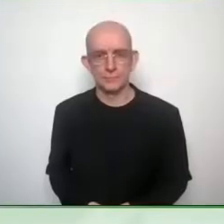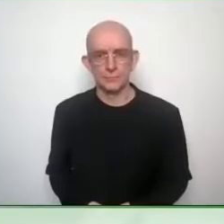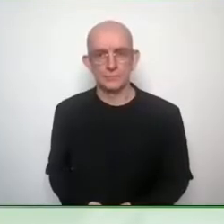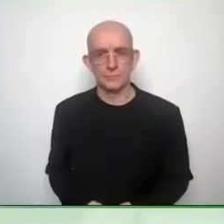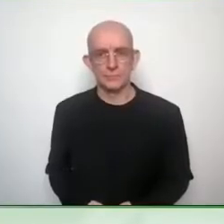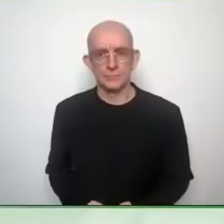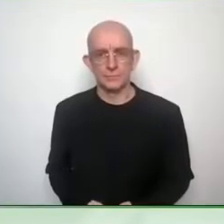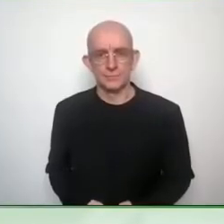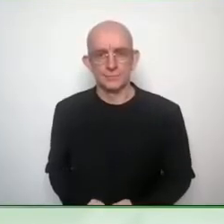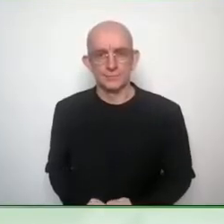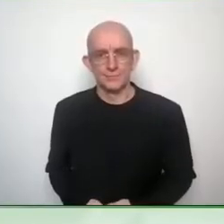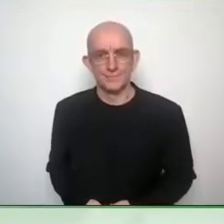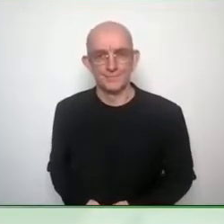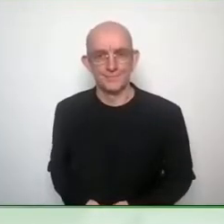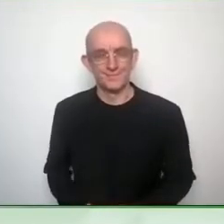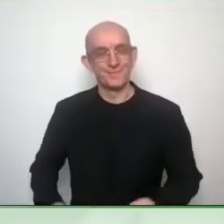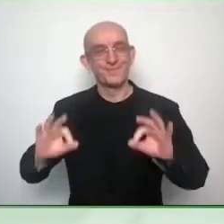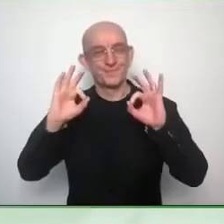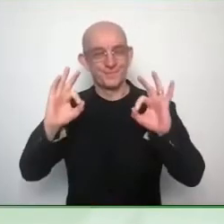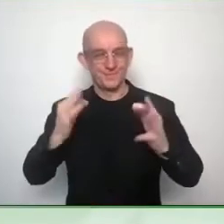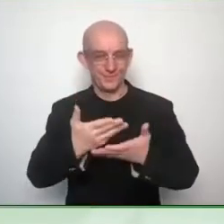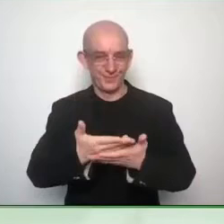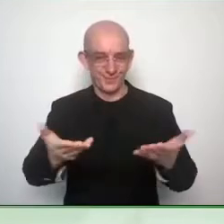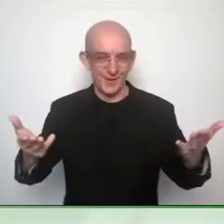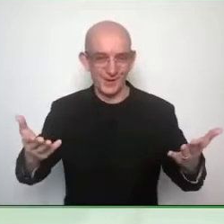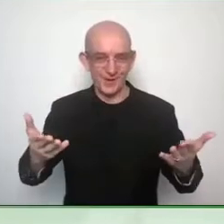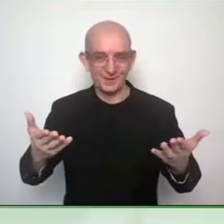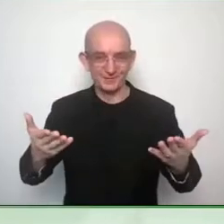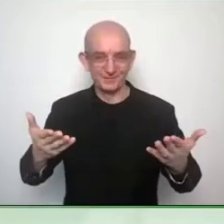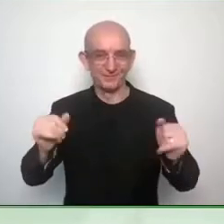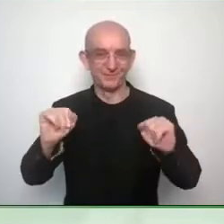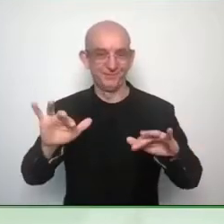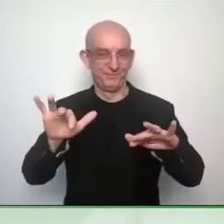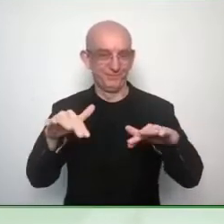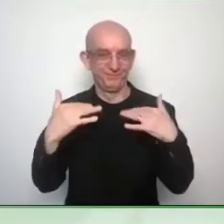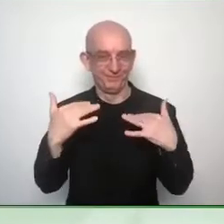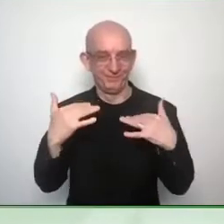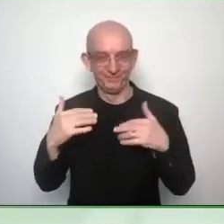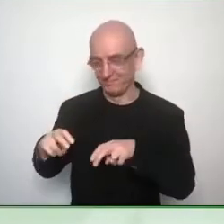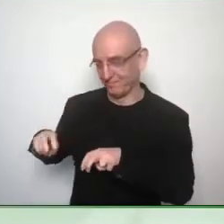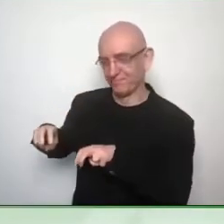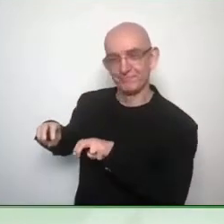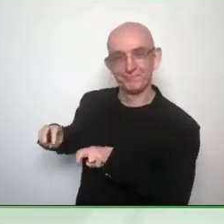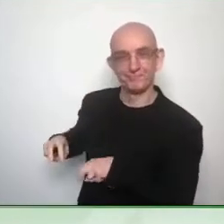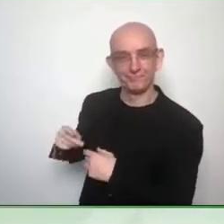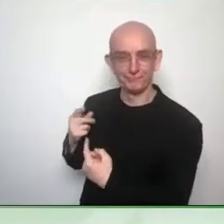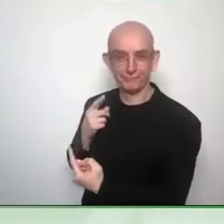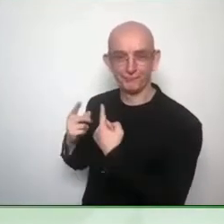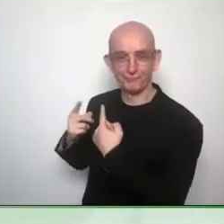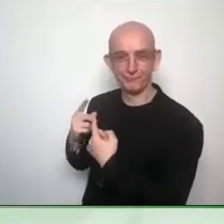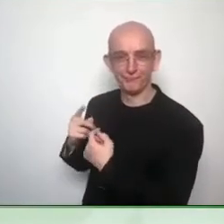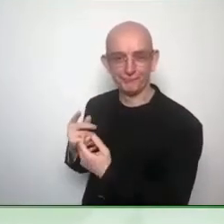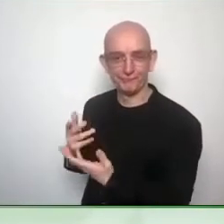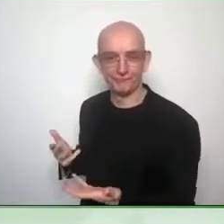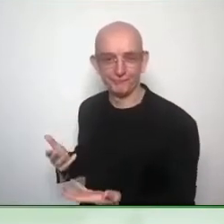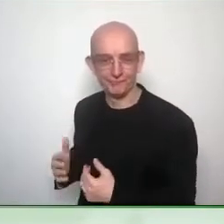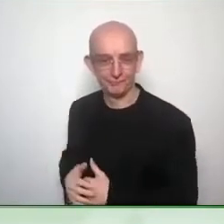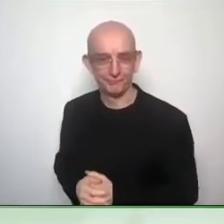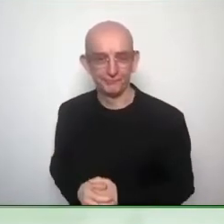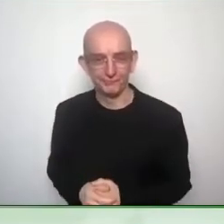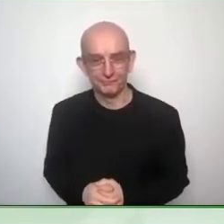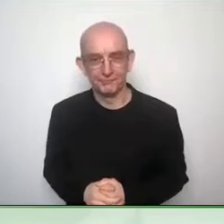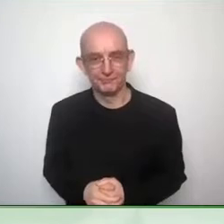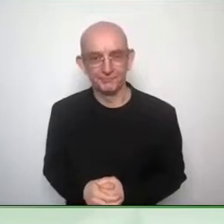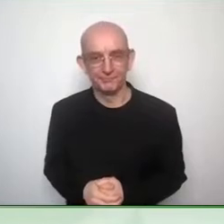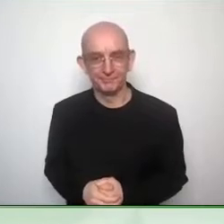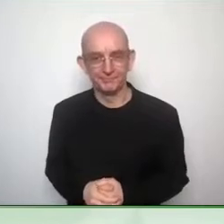Hello everyone and welcome to the Fireside Chat. I'm Sabine Lobnick from the Mobile and Wireless Forum and today I'm very happy to sit here